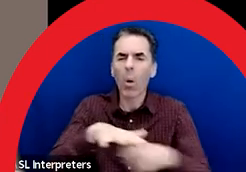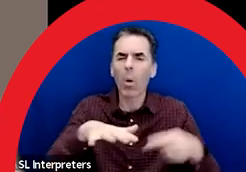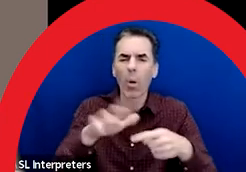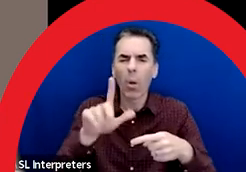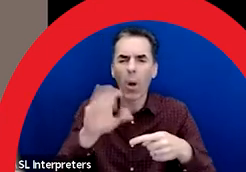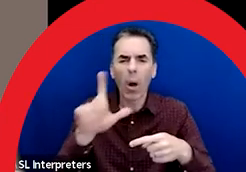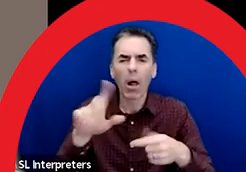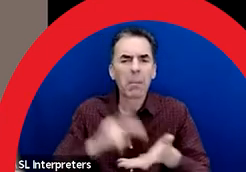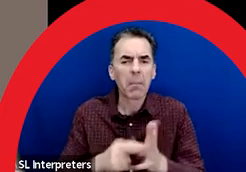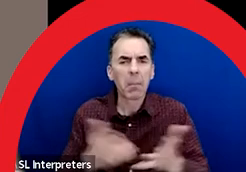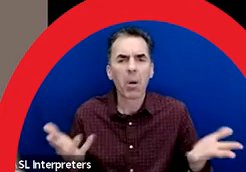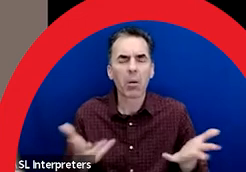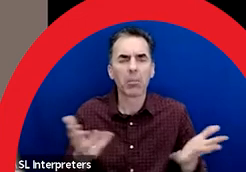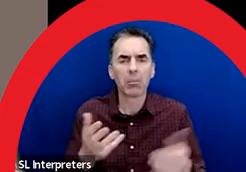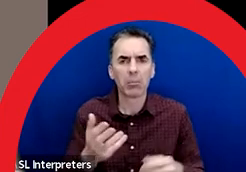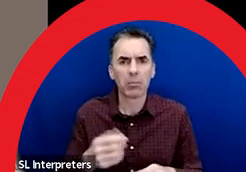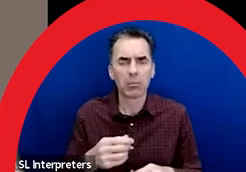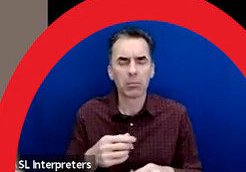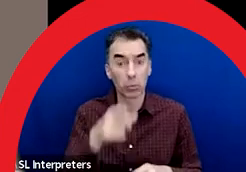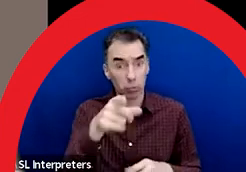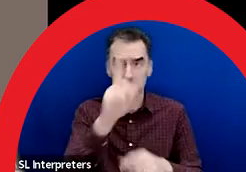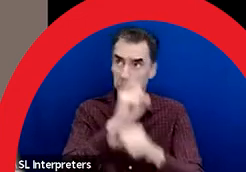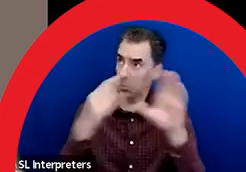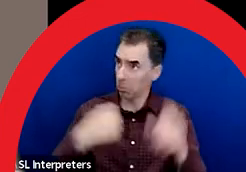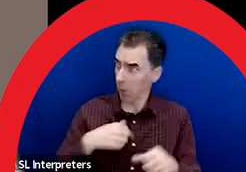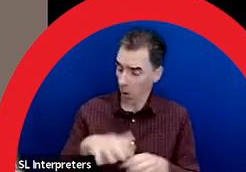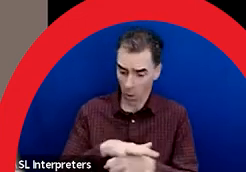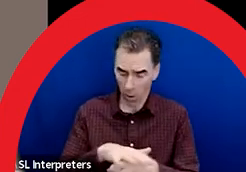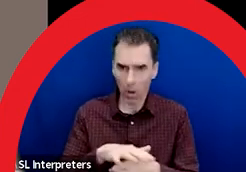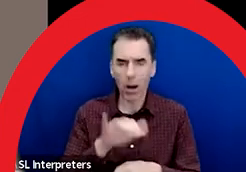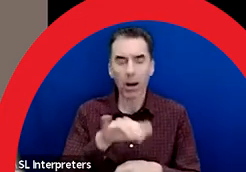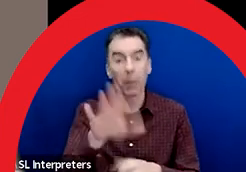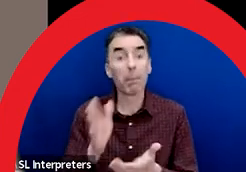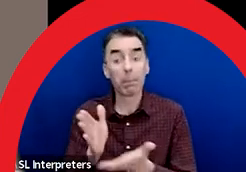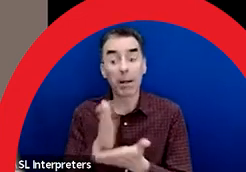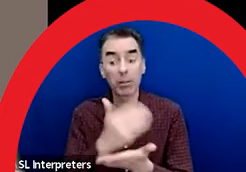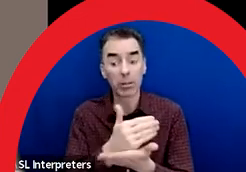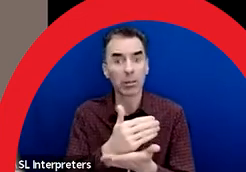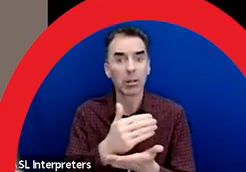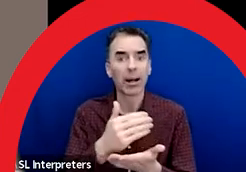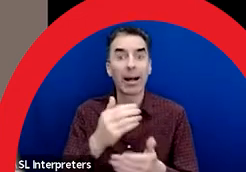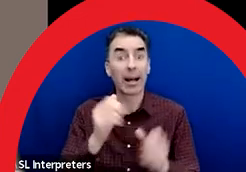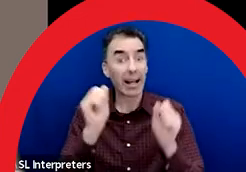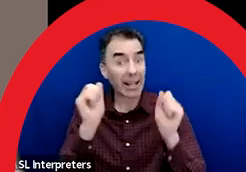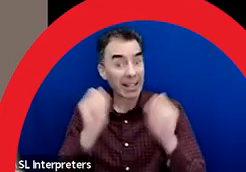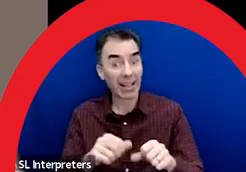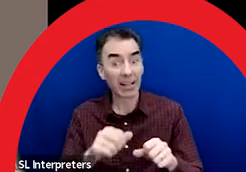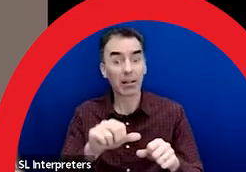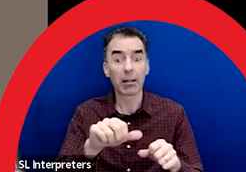When deciding if you are local, keep in mind that the budget does not support extensive travel and accommodation fees.